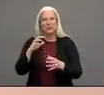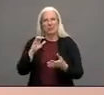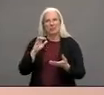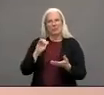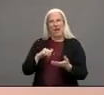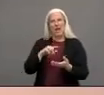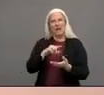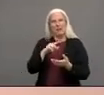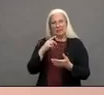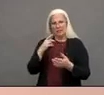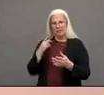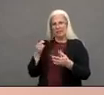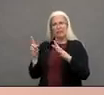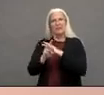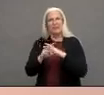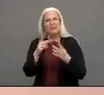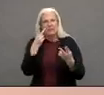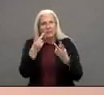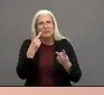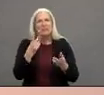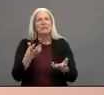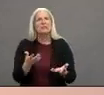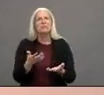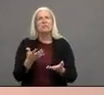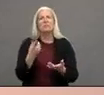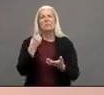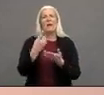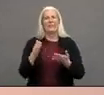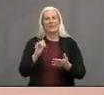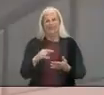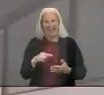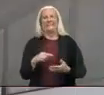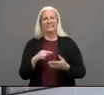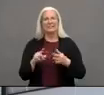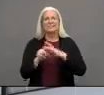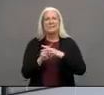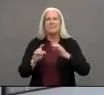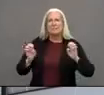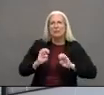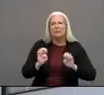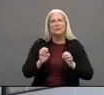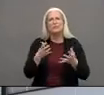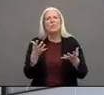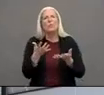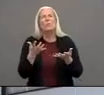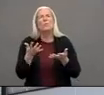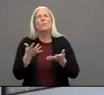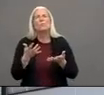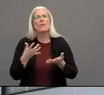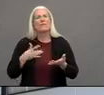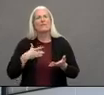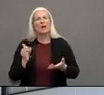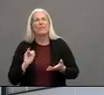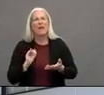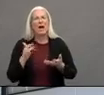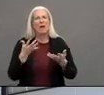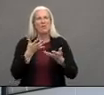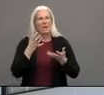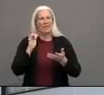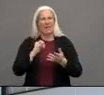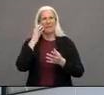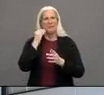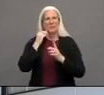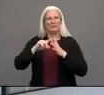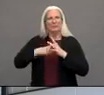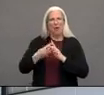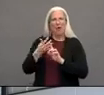since February can you tell us about those early days and what that was like so in the beginning our communicable diseases team handled a